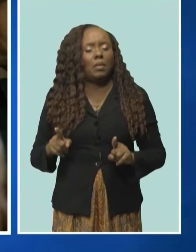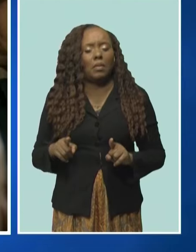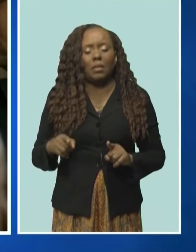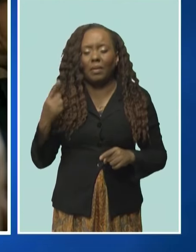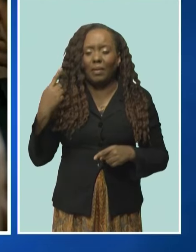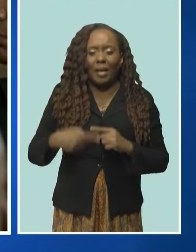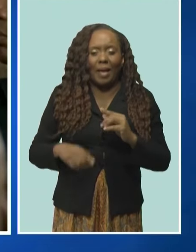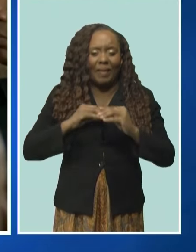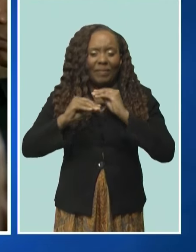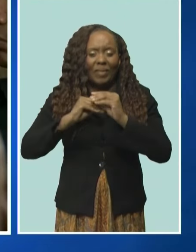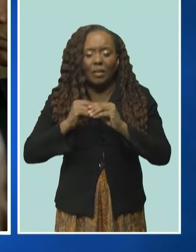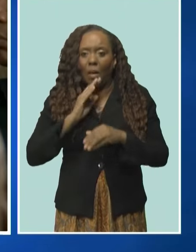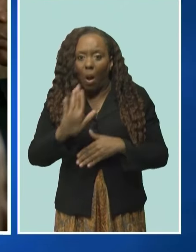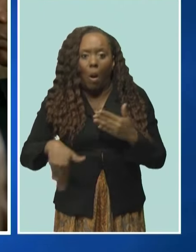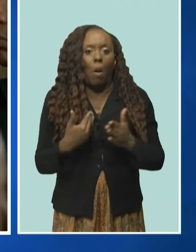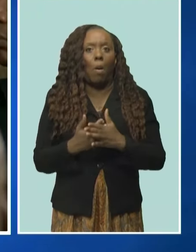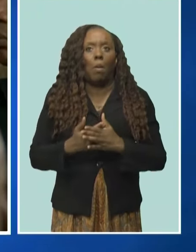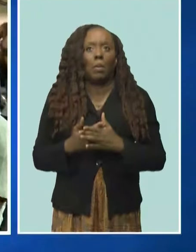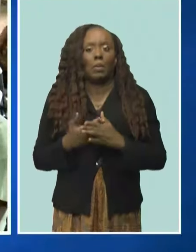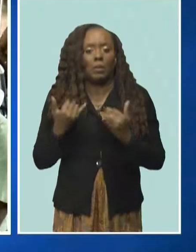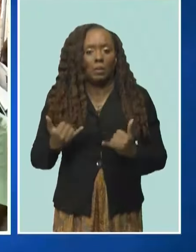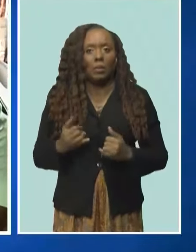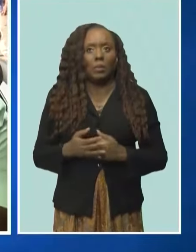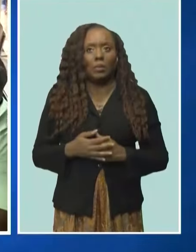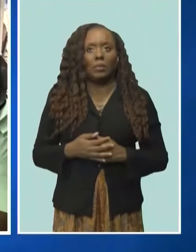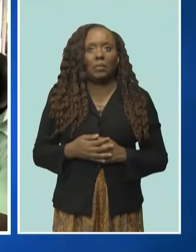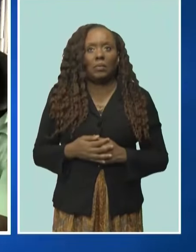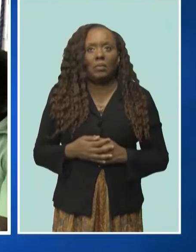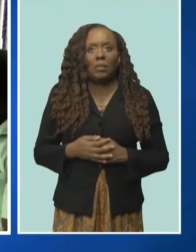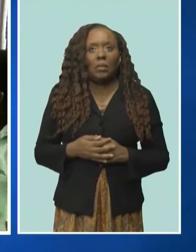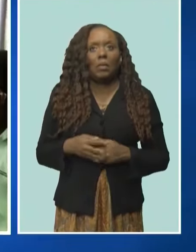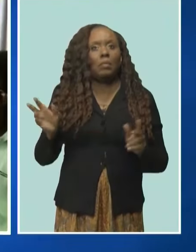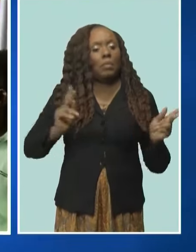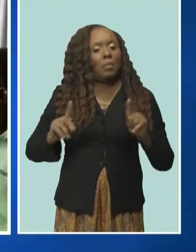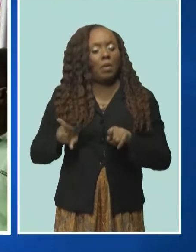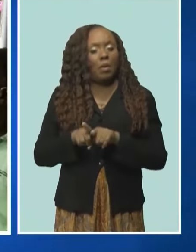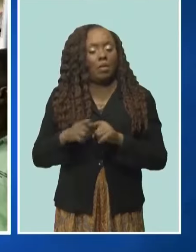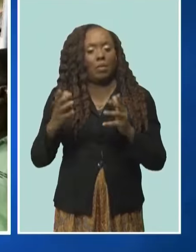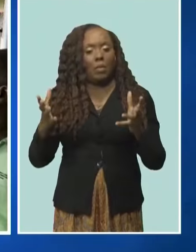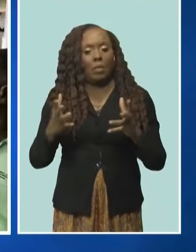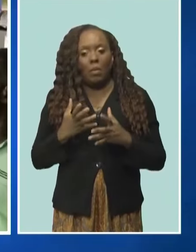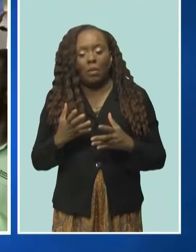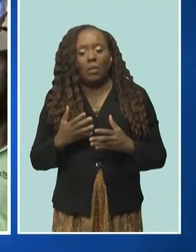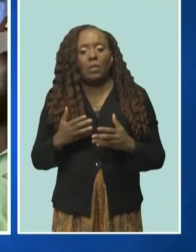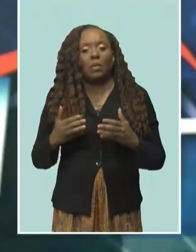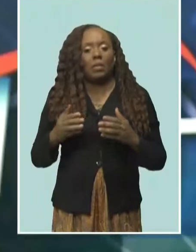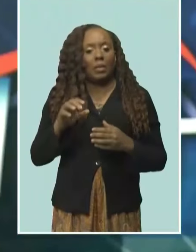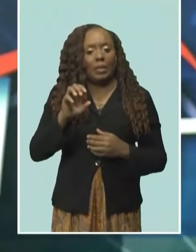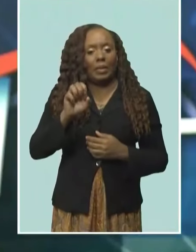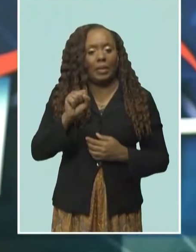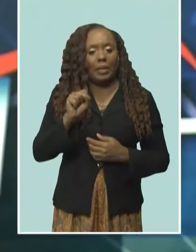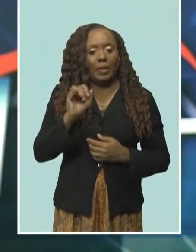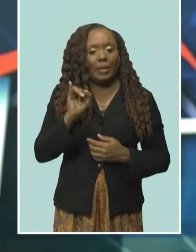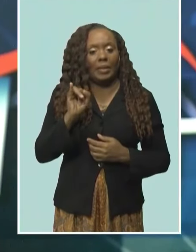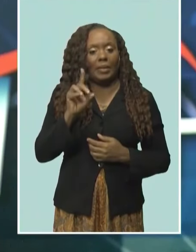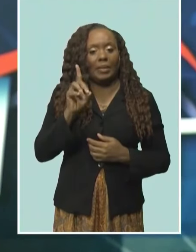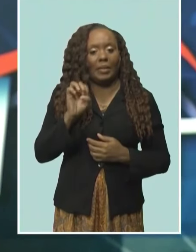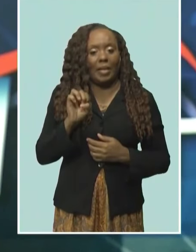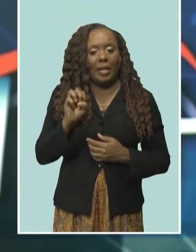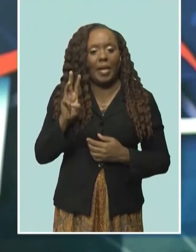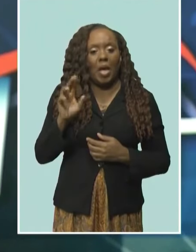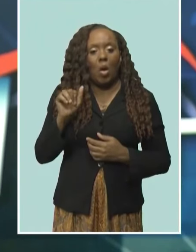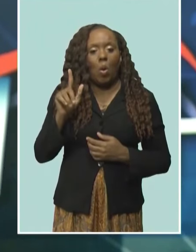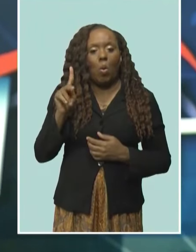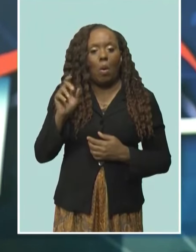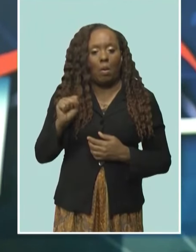been assured pleas for sidewalks have also been heard. Kishmar Sanjis, CBC News. Barbados